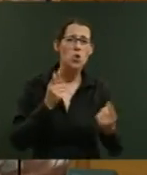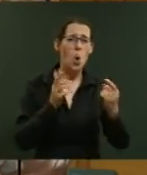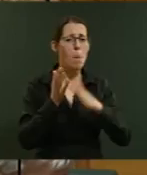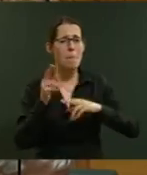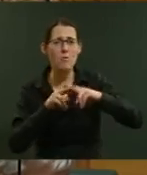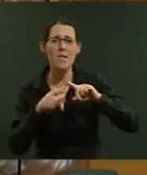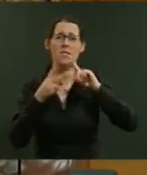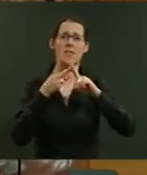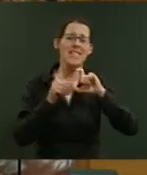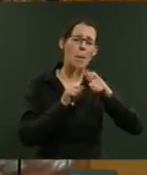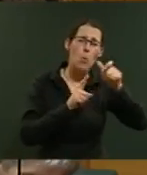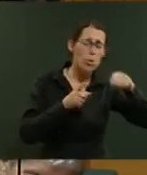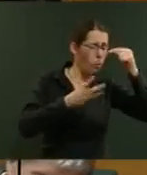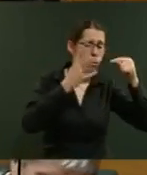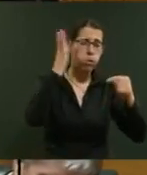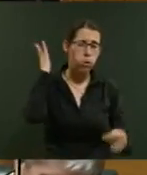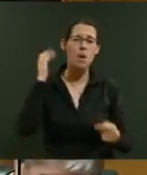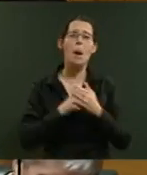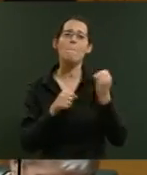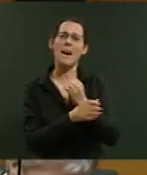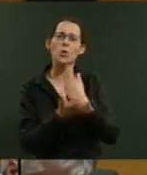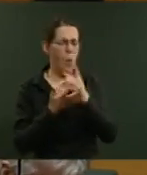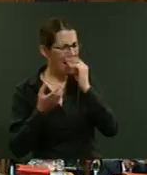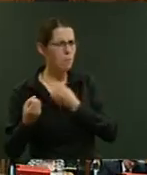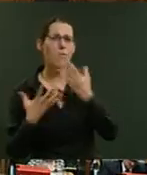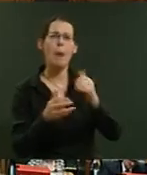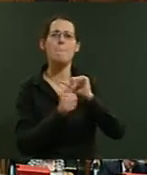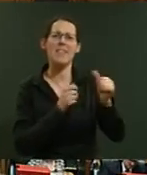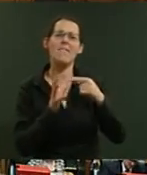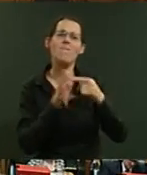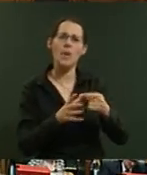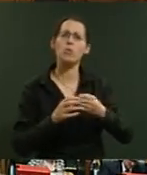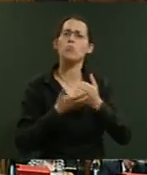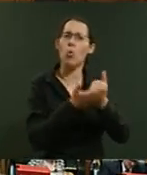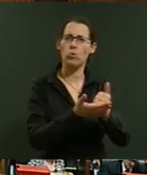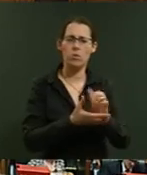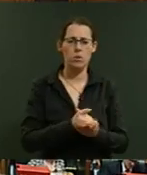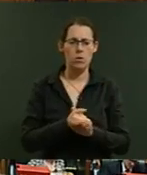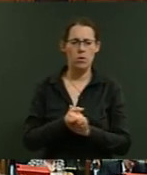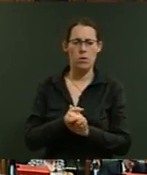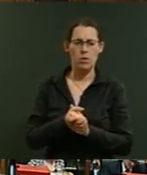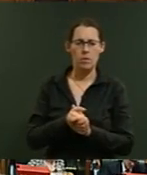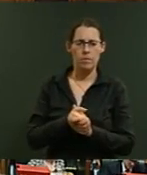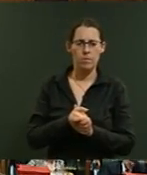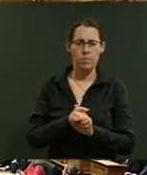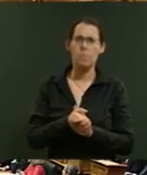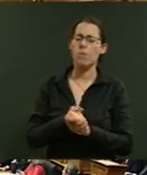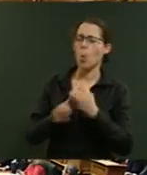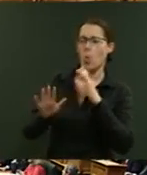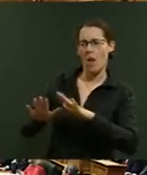gets the absolute best advice and support we can give. Or do the Leader of the Officer more stand? withdraw and apologise.